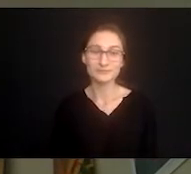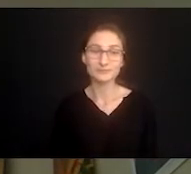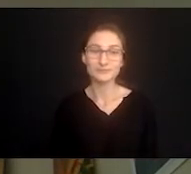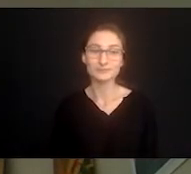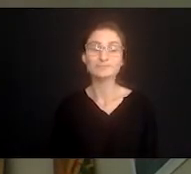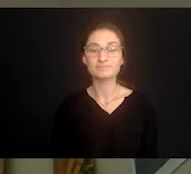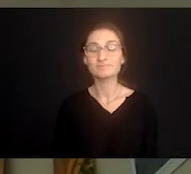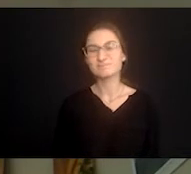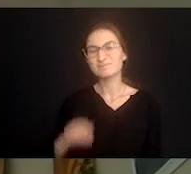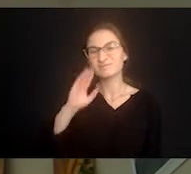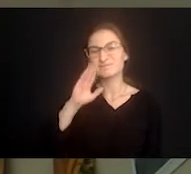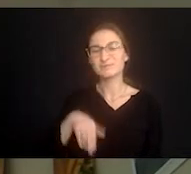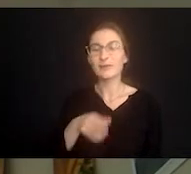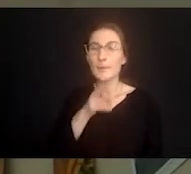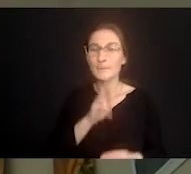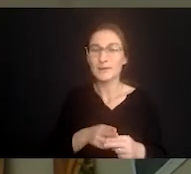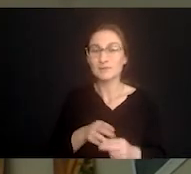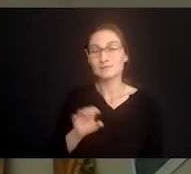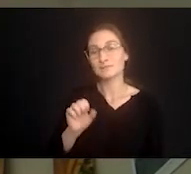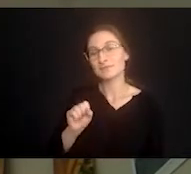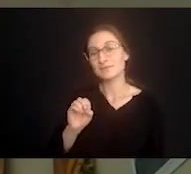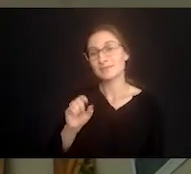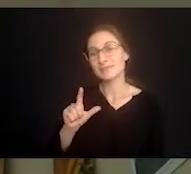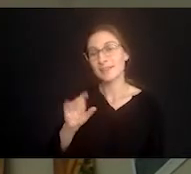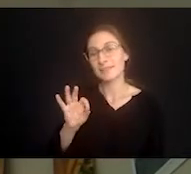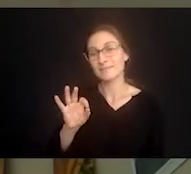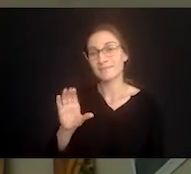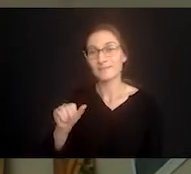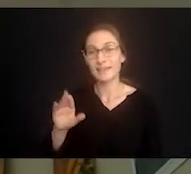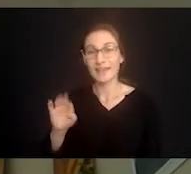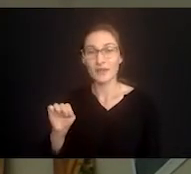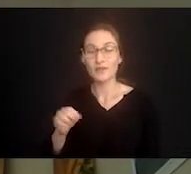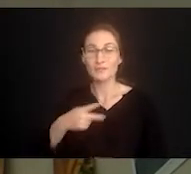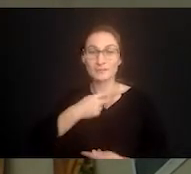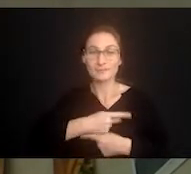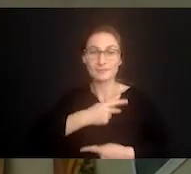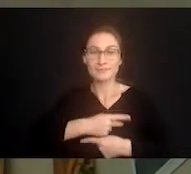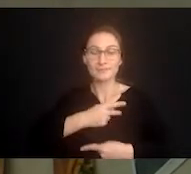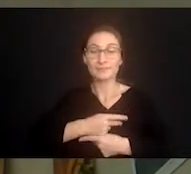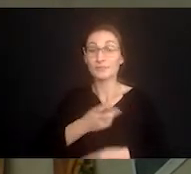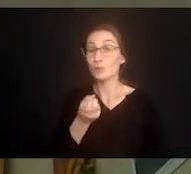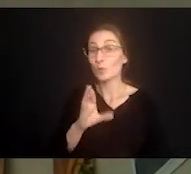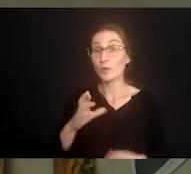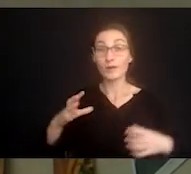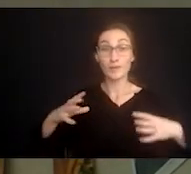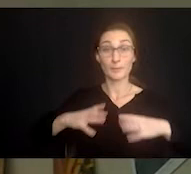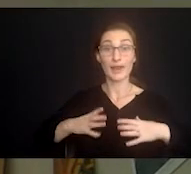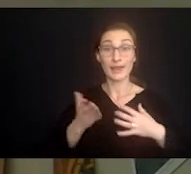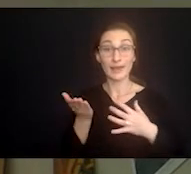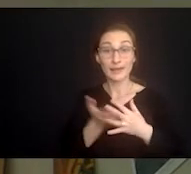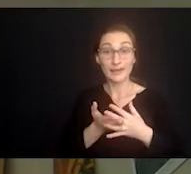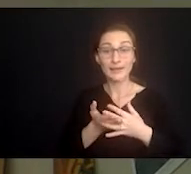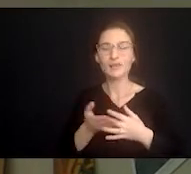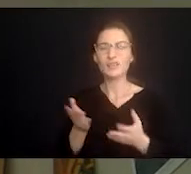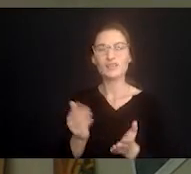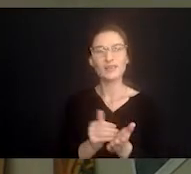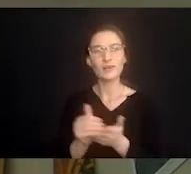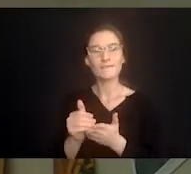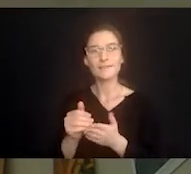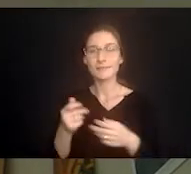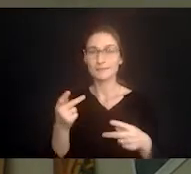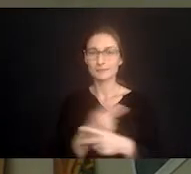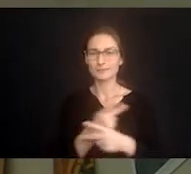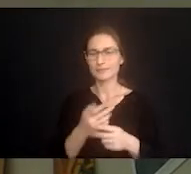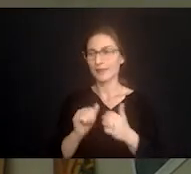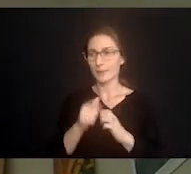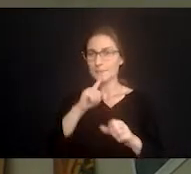you know when we I mentioned the word self-care we talk about a little bit of a break I know it's hard for us to often figure out as